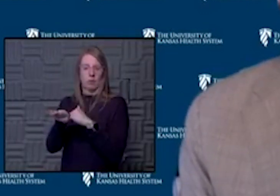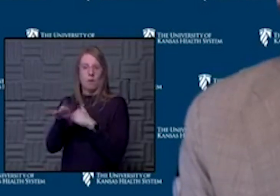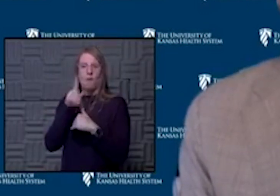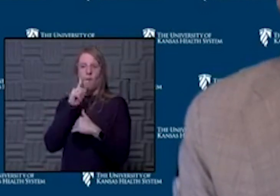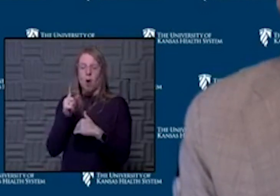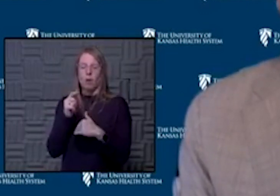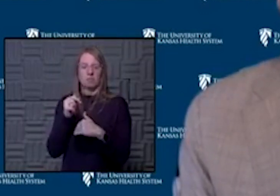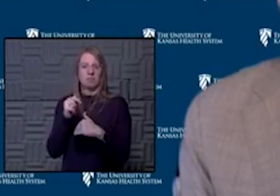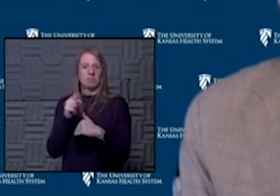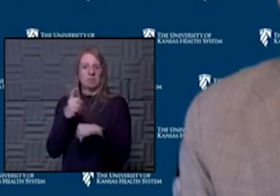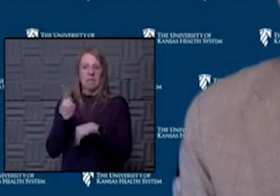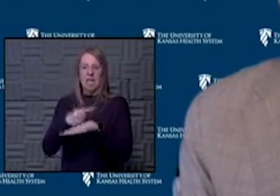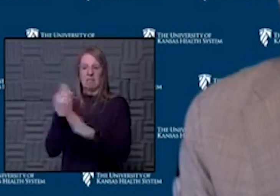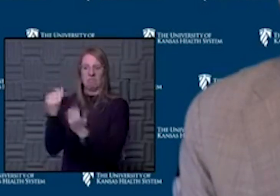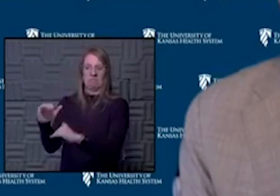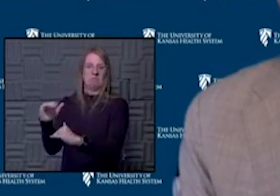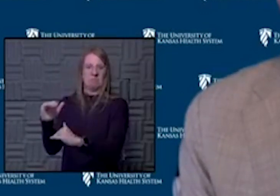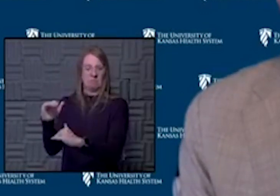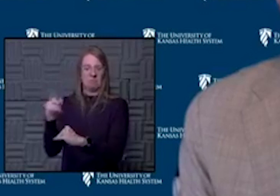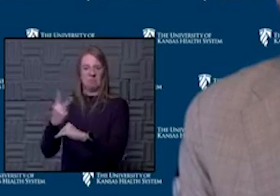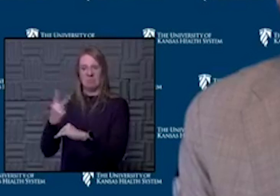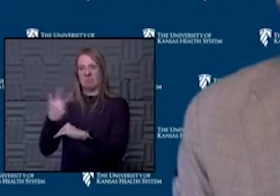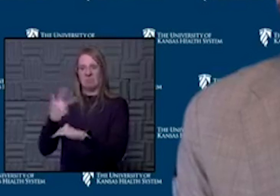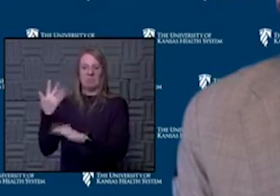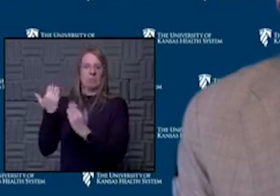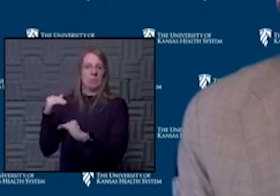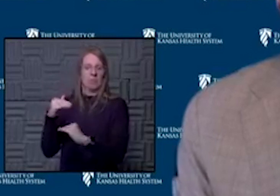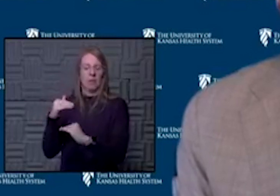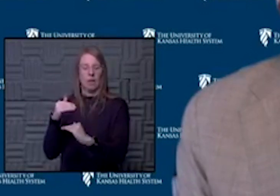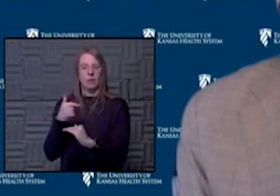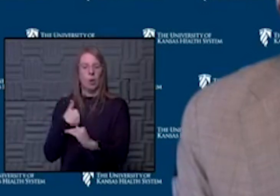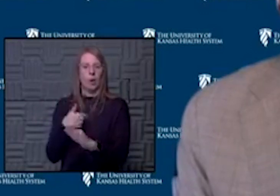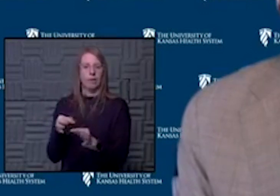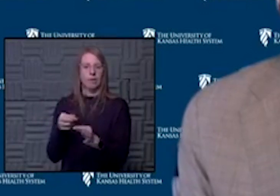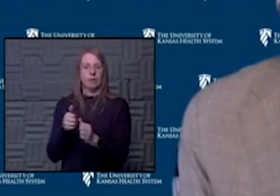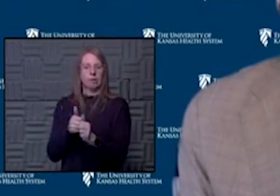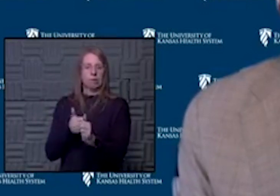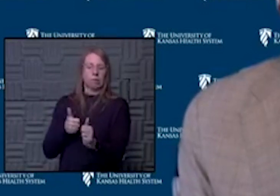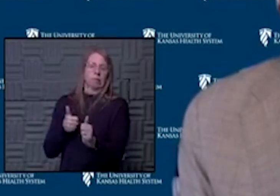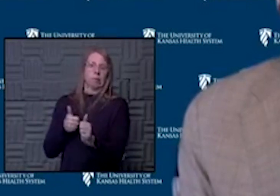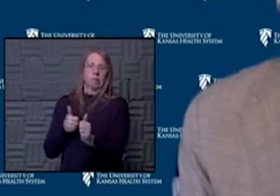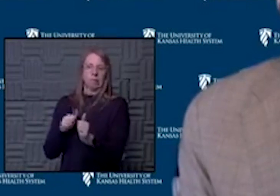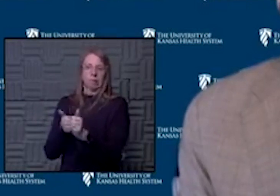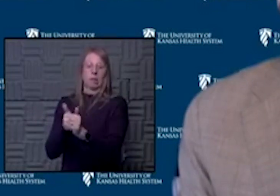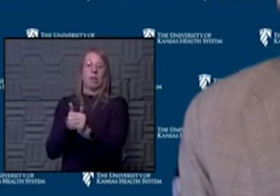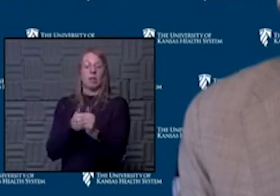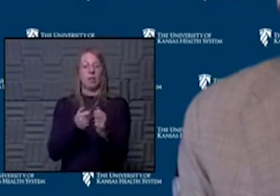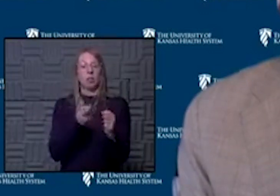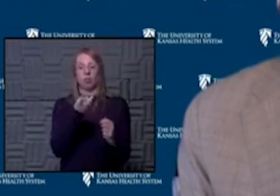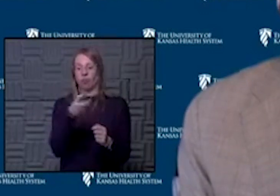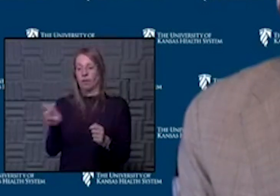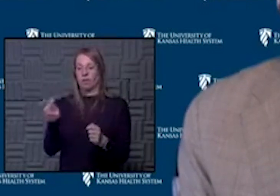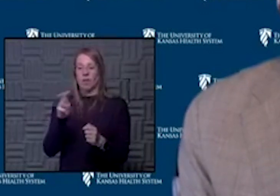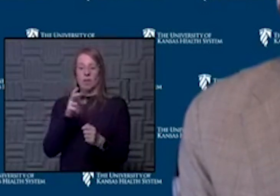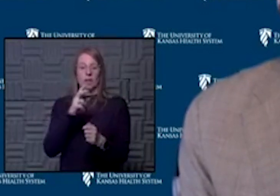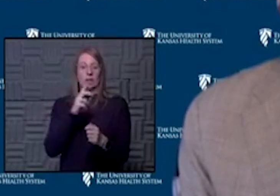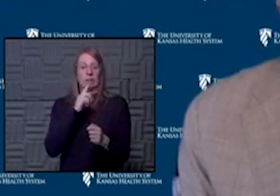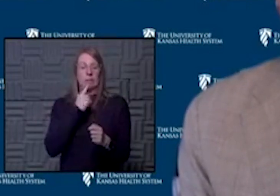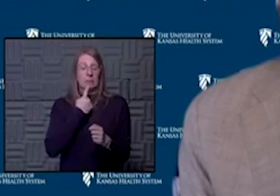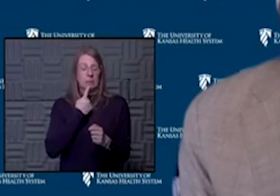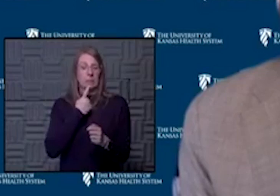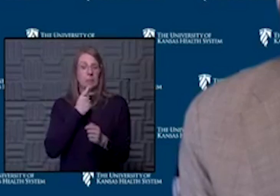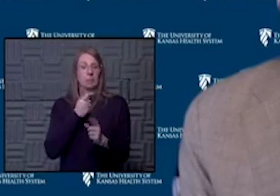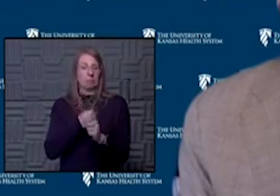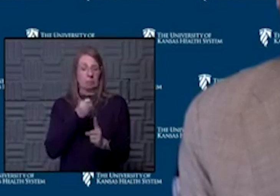days. And so that has caused us a little bit of a backup at times. As far as transferring acute patients out to other hospitals,